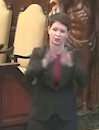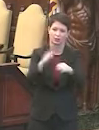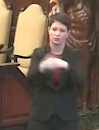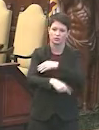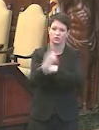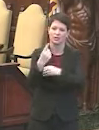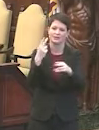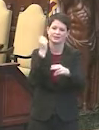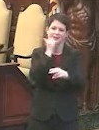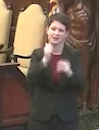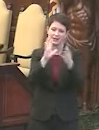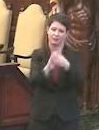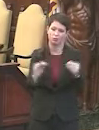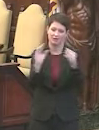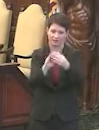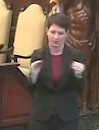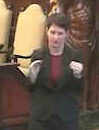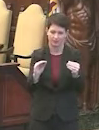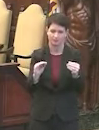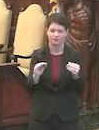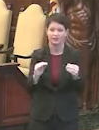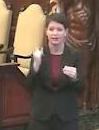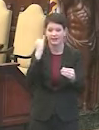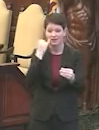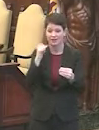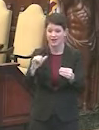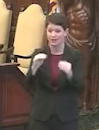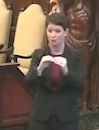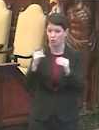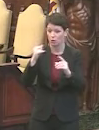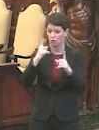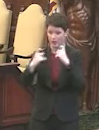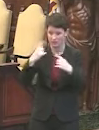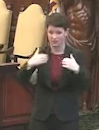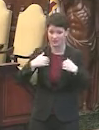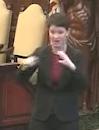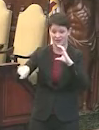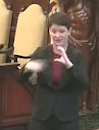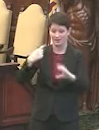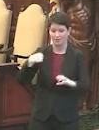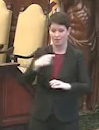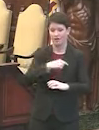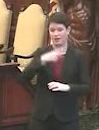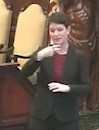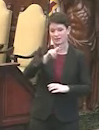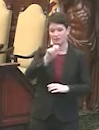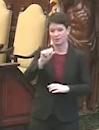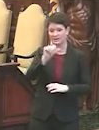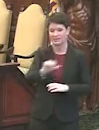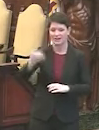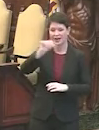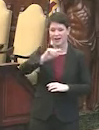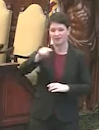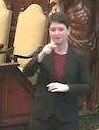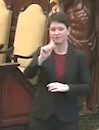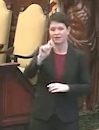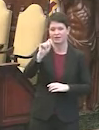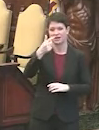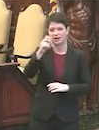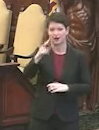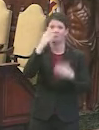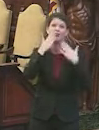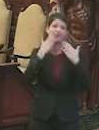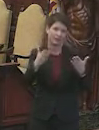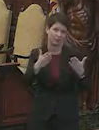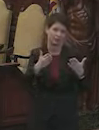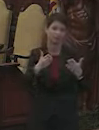today's daily press briefing. And if you have any other remaining questions, please send those to press at phila.gov. Thank you.